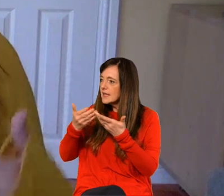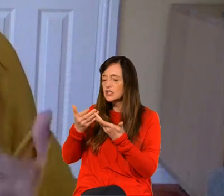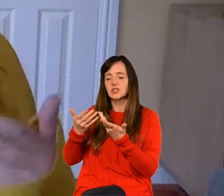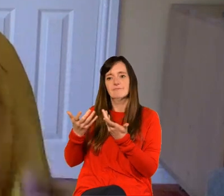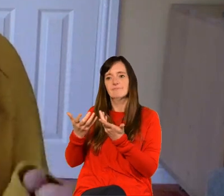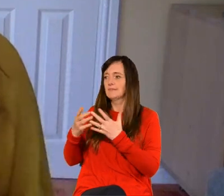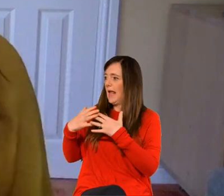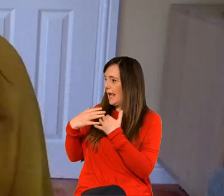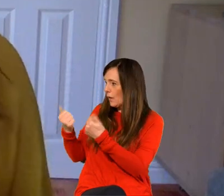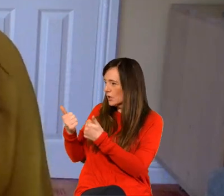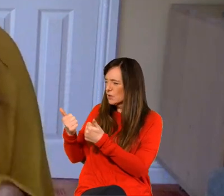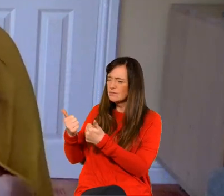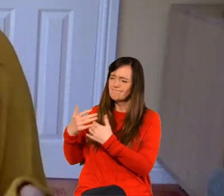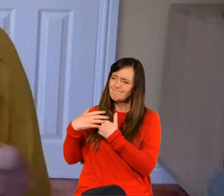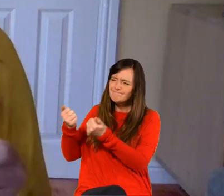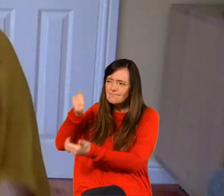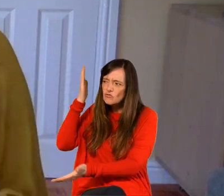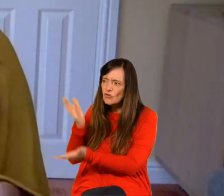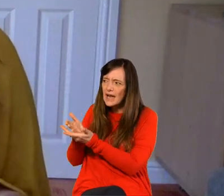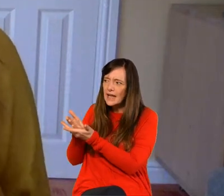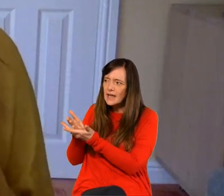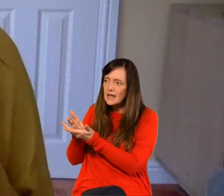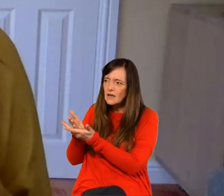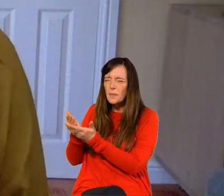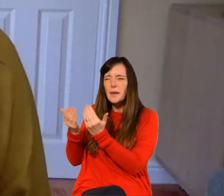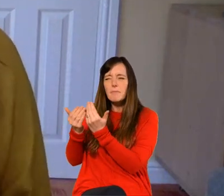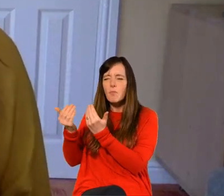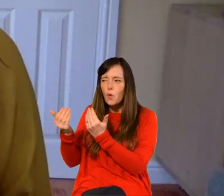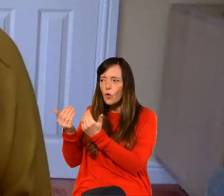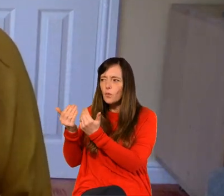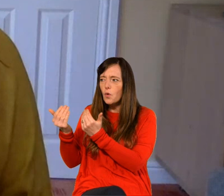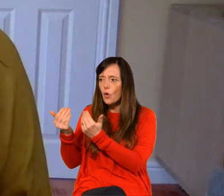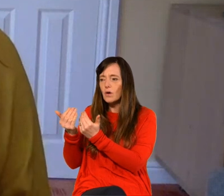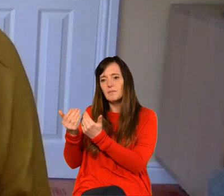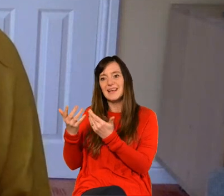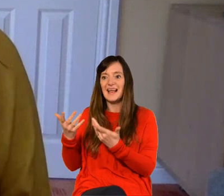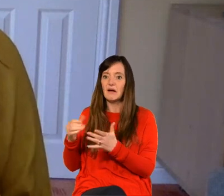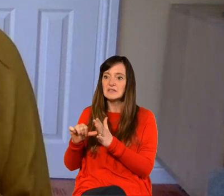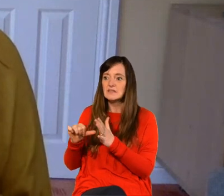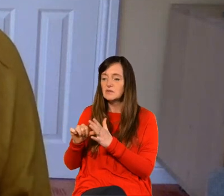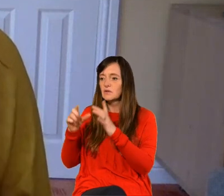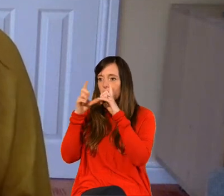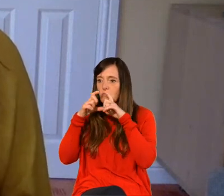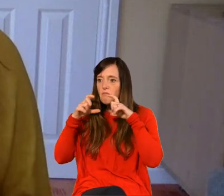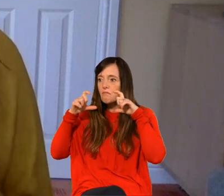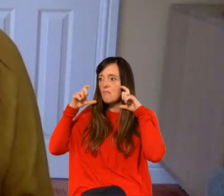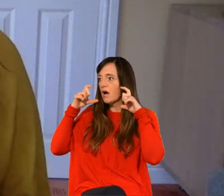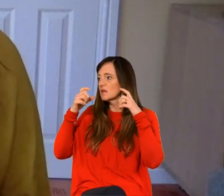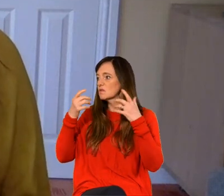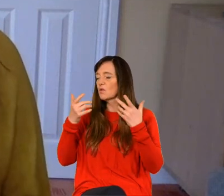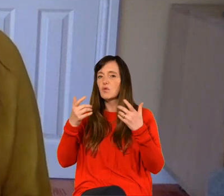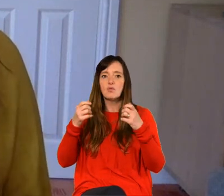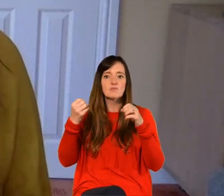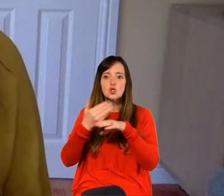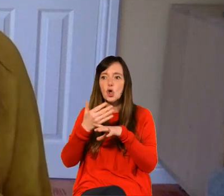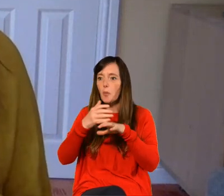and then how are you really doing and particularly now you know we've got masks uh introductions of masks there's unemployment there's still